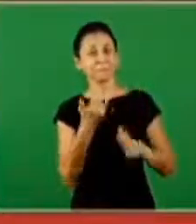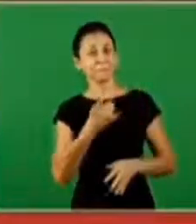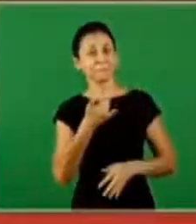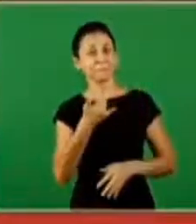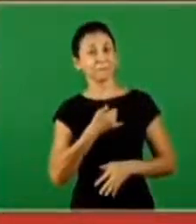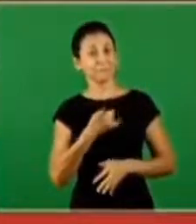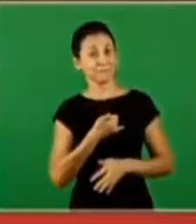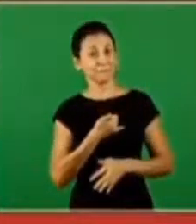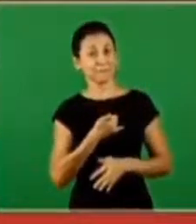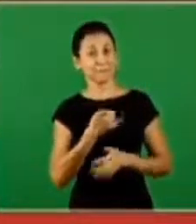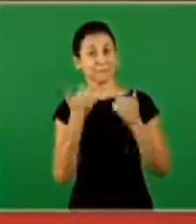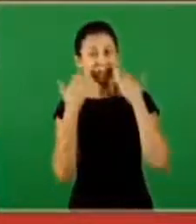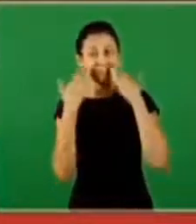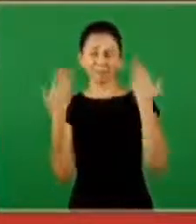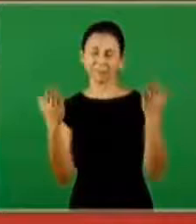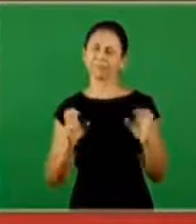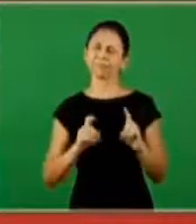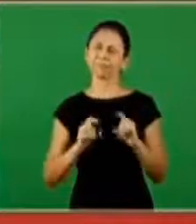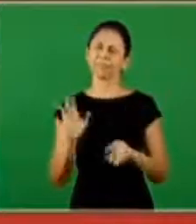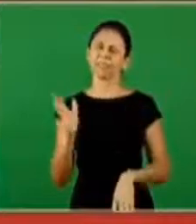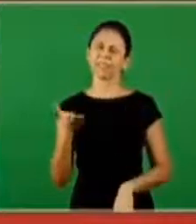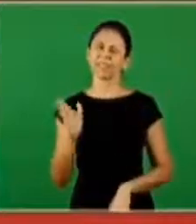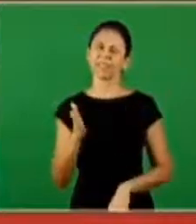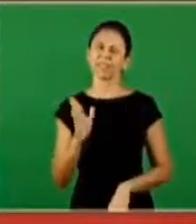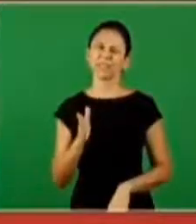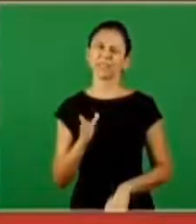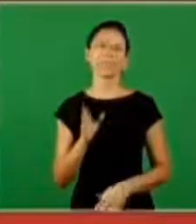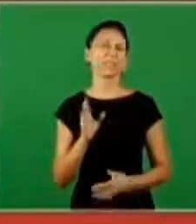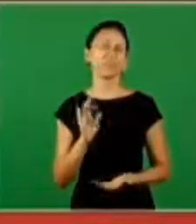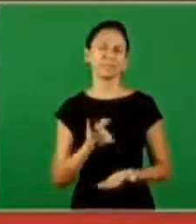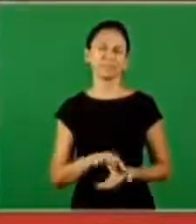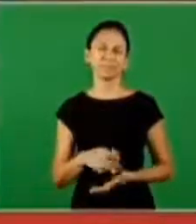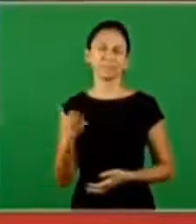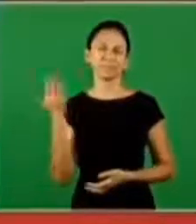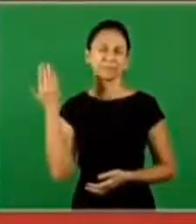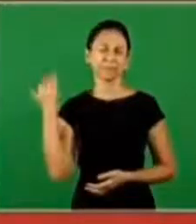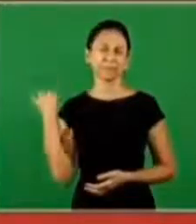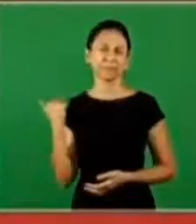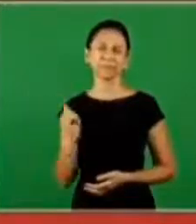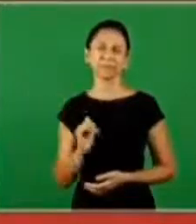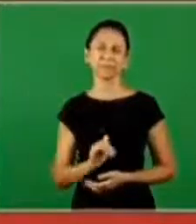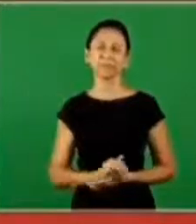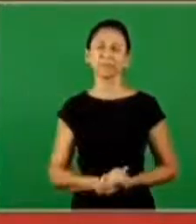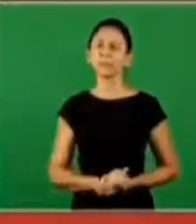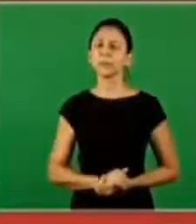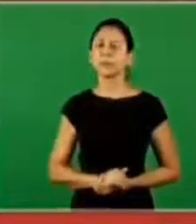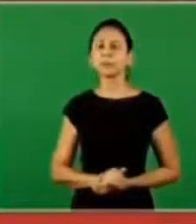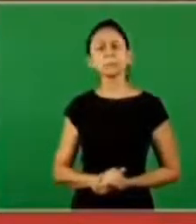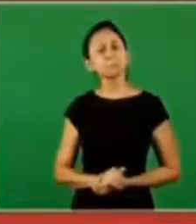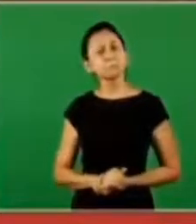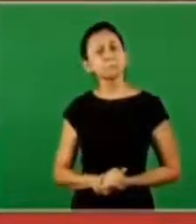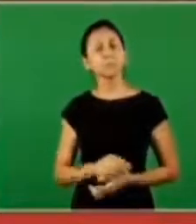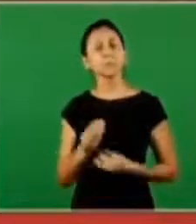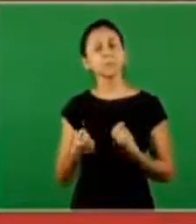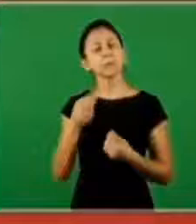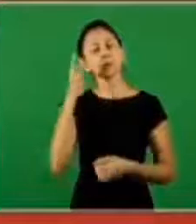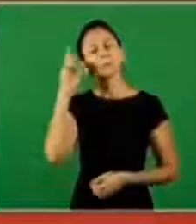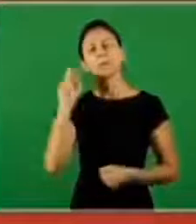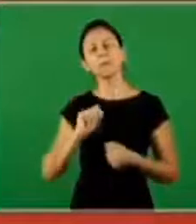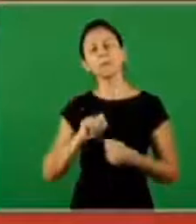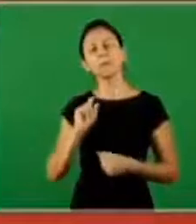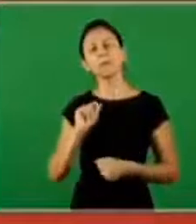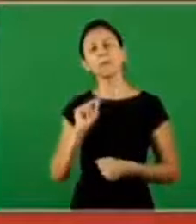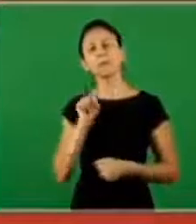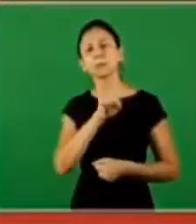this doctrine. It already existed. but what did God do in order for you to